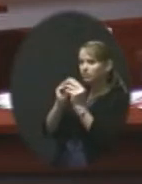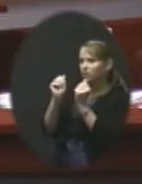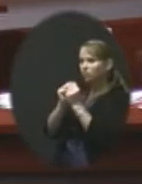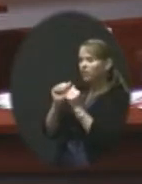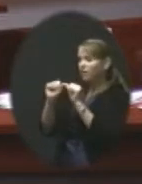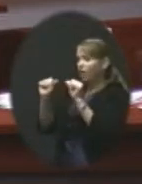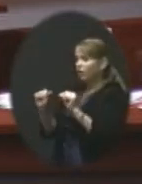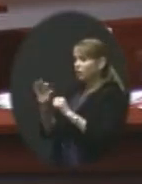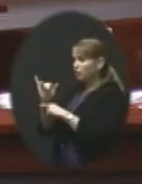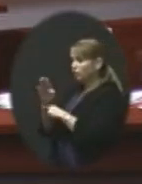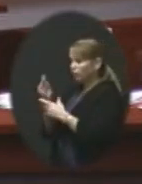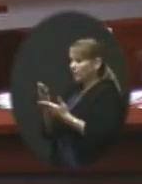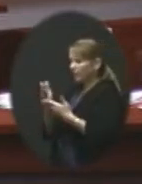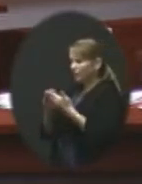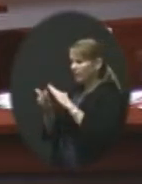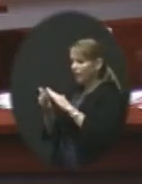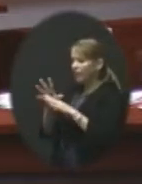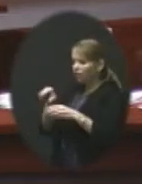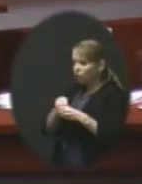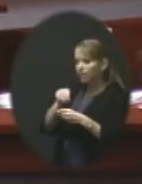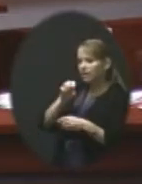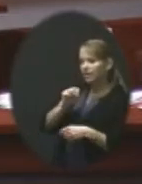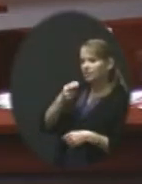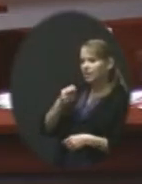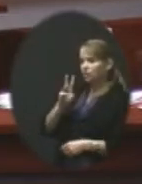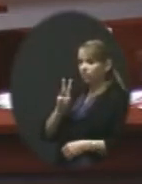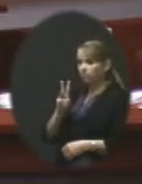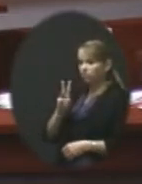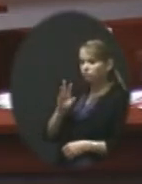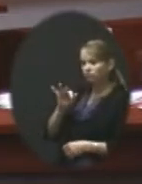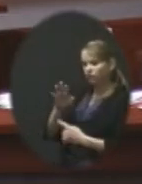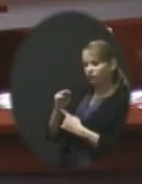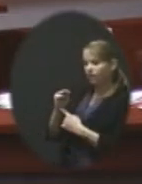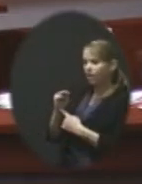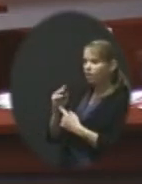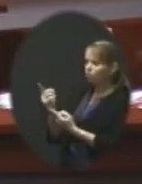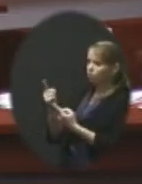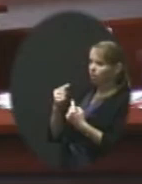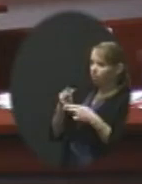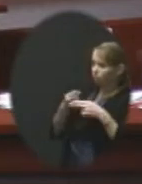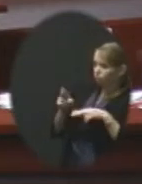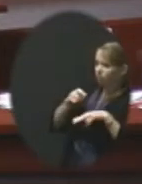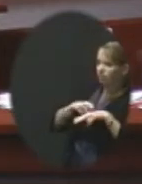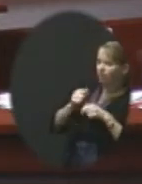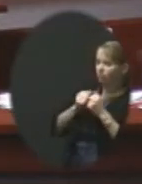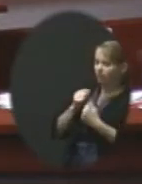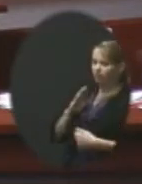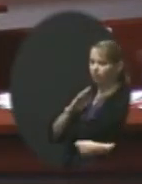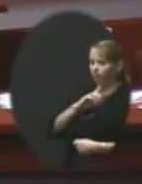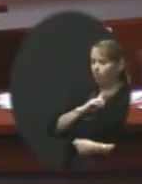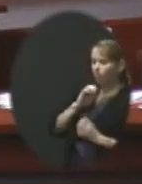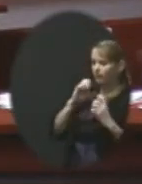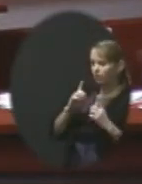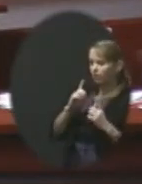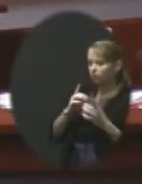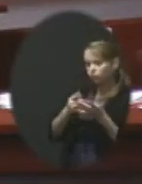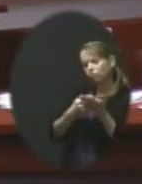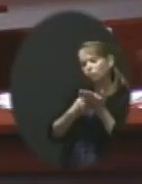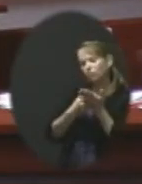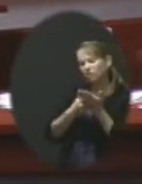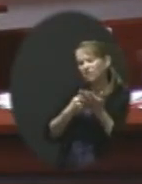town, including SHW, to come spend just a short amount of time with the Board of Education to talk about what does a high school